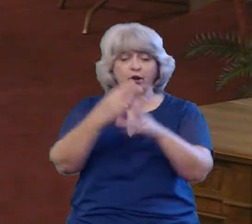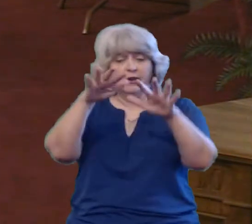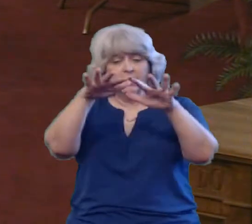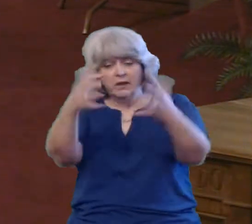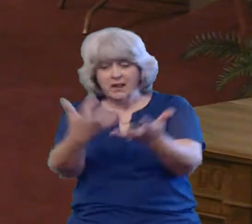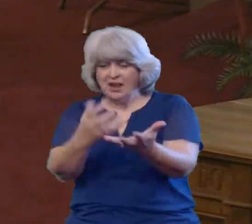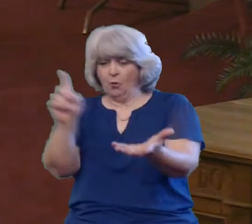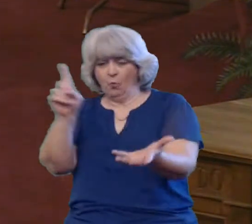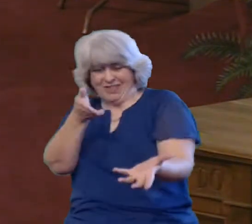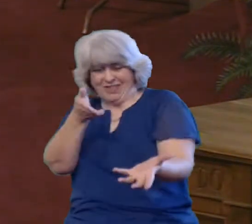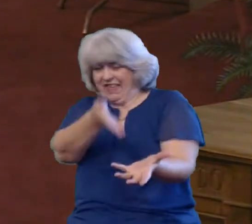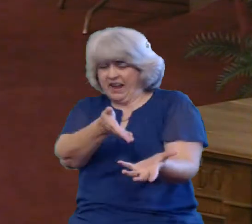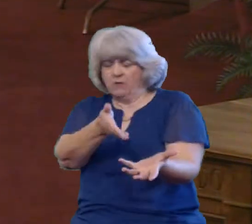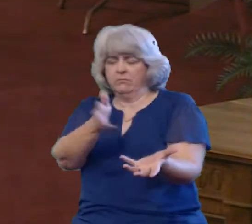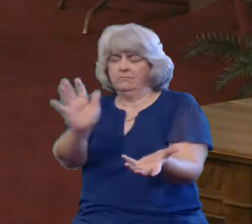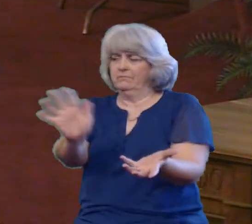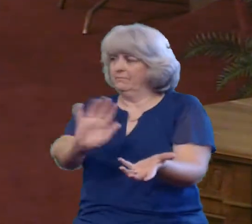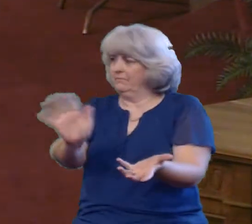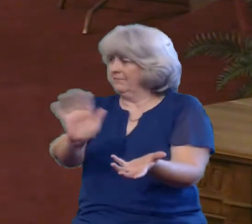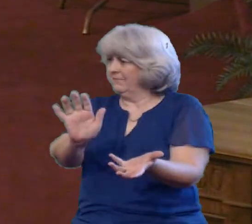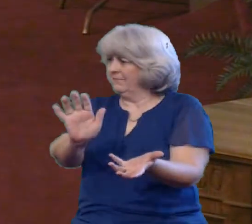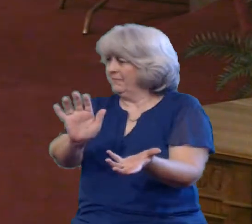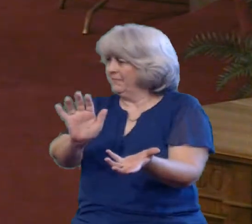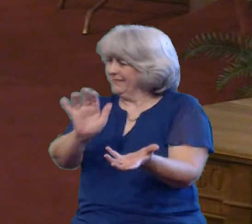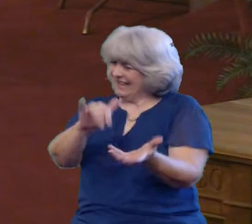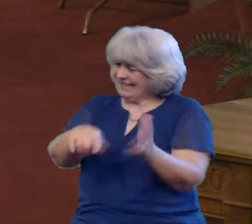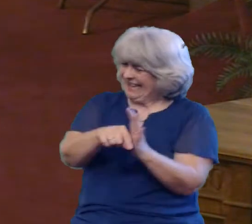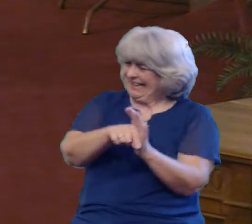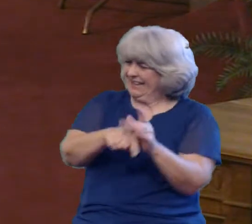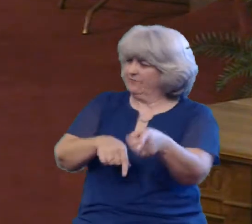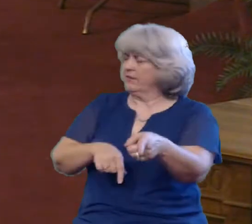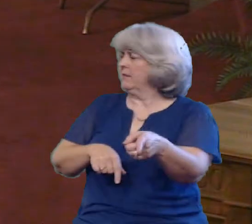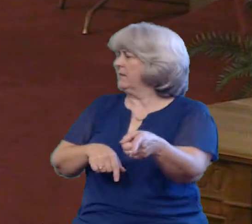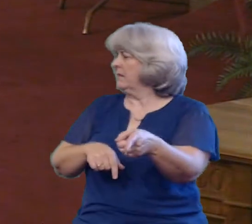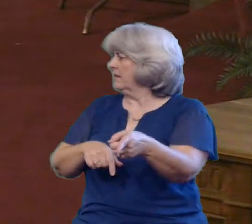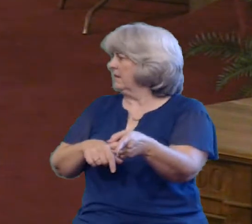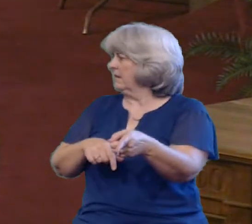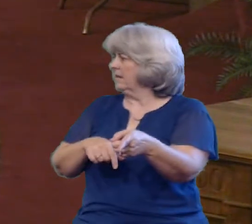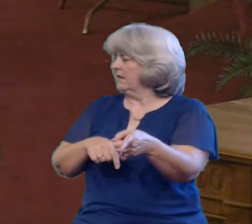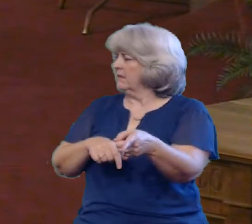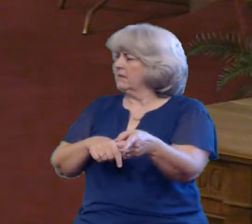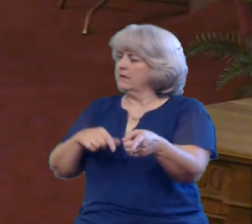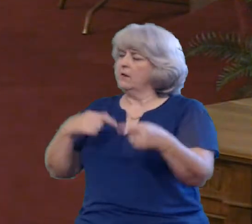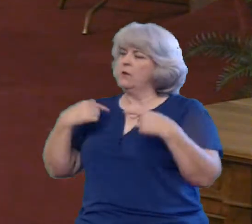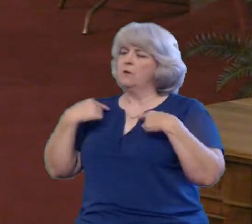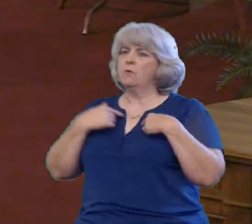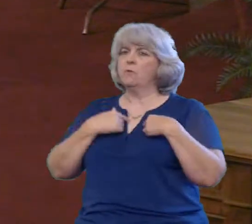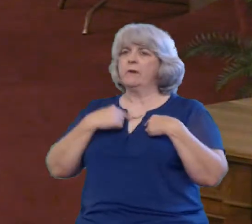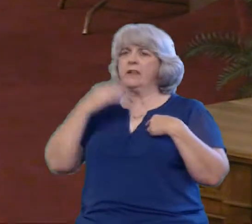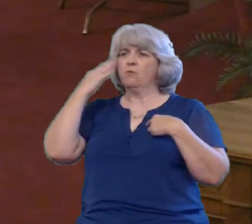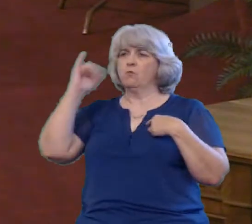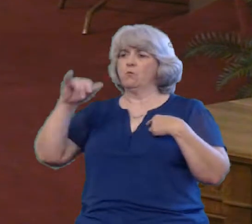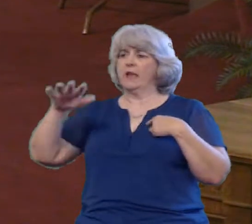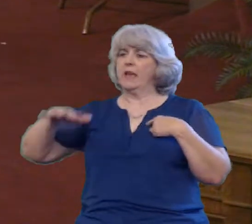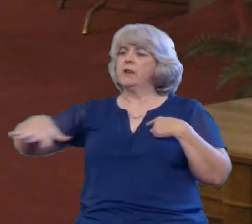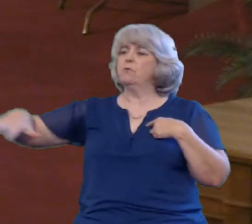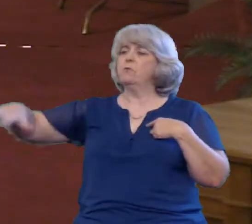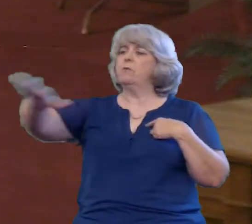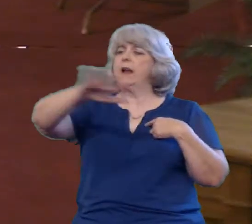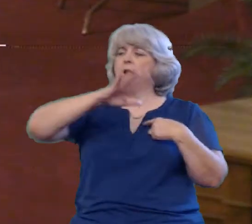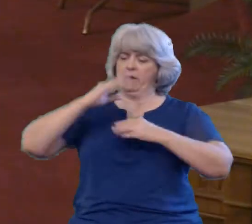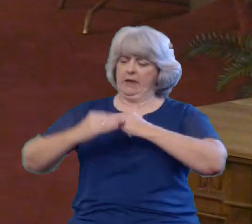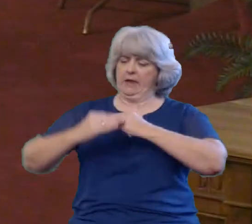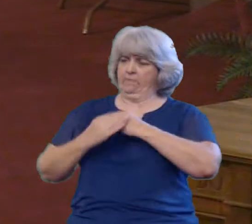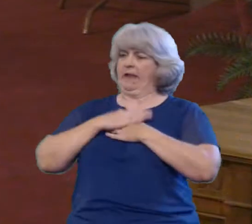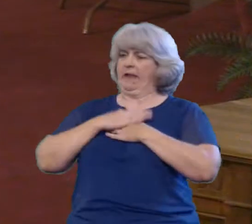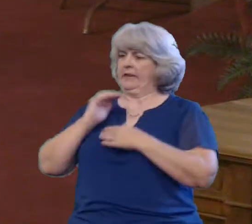world how does that positive and that negative affects us? You see our surroundings affect our emotions And